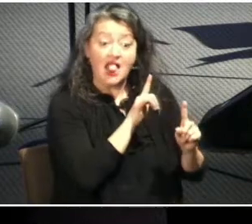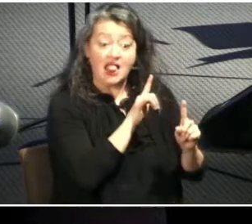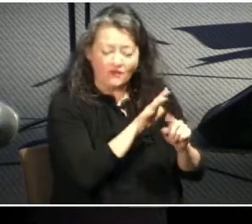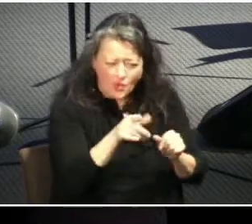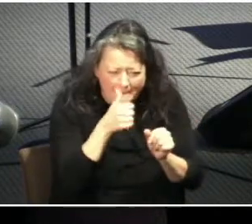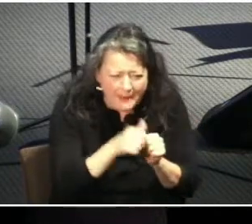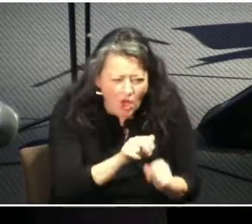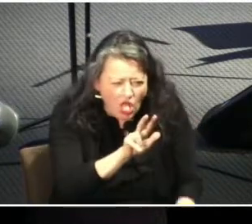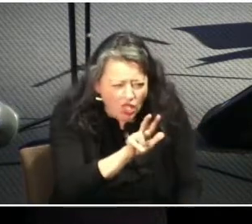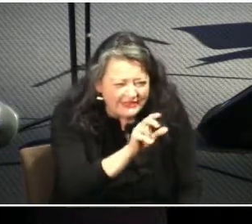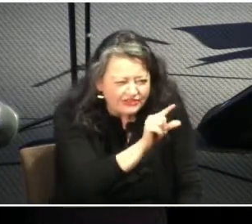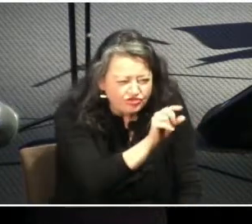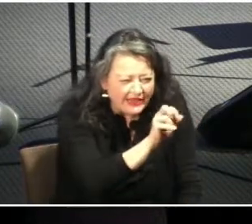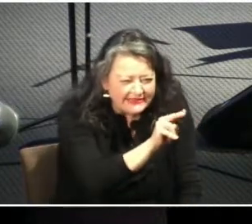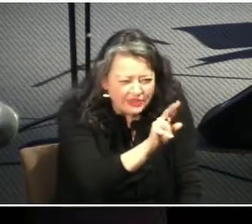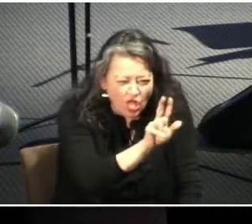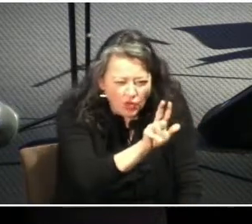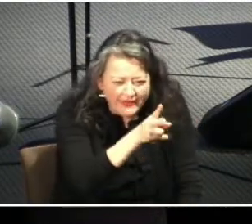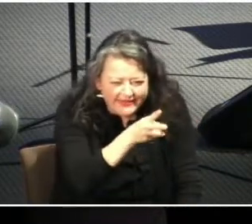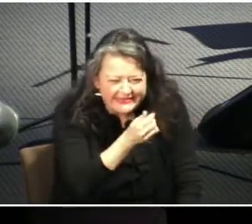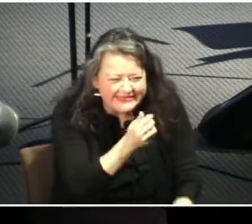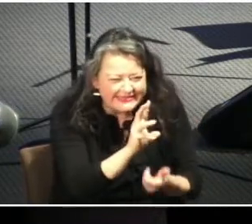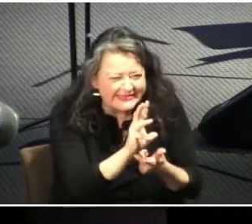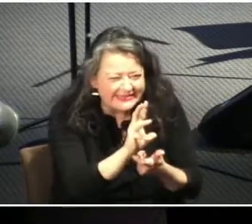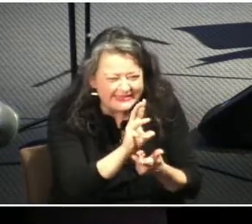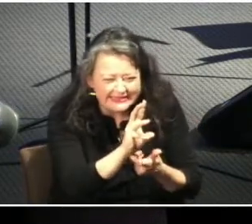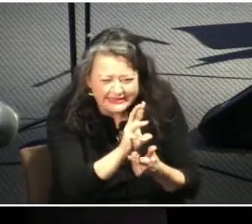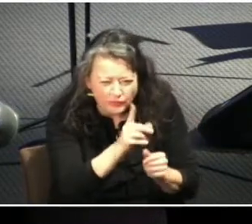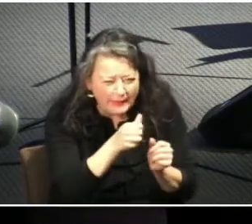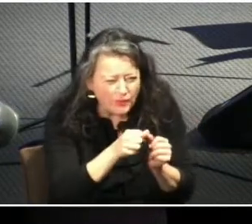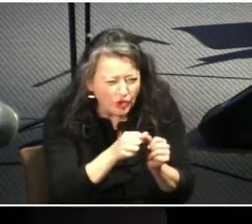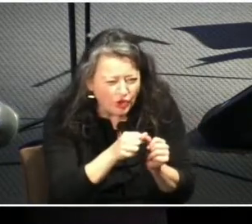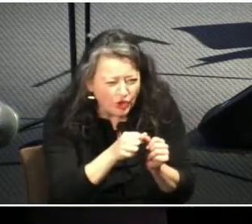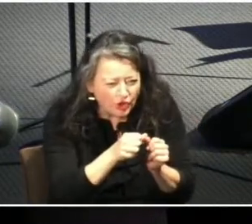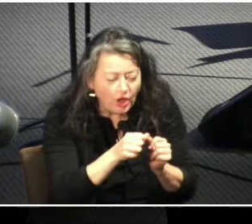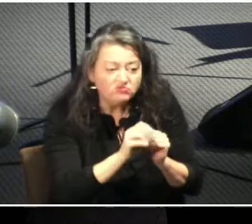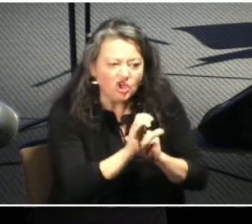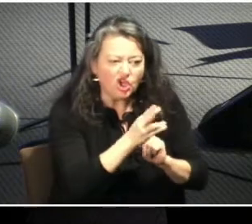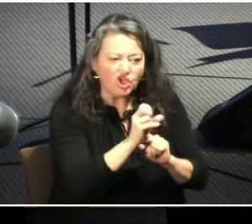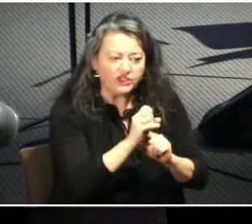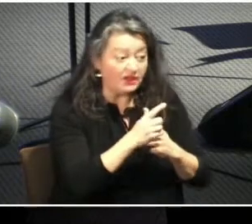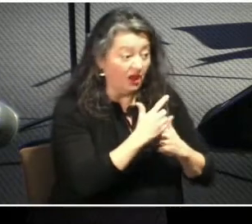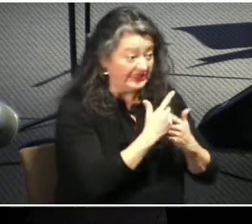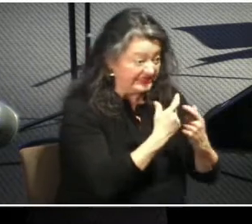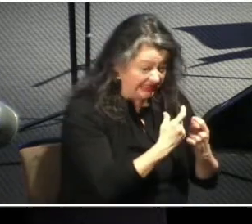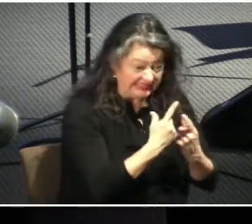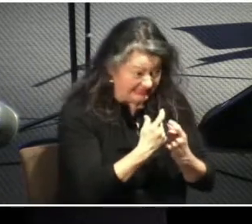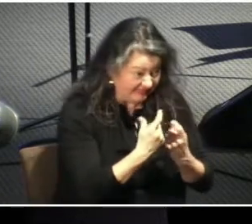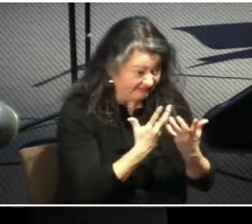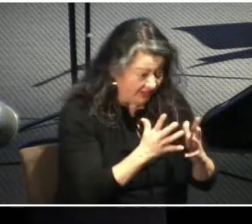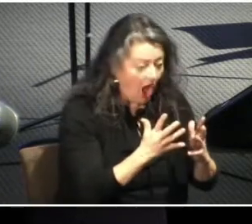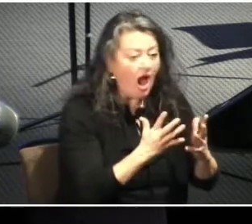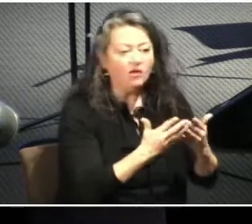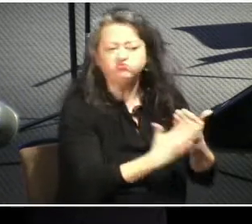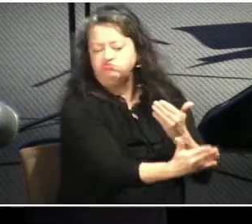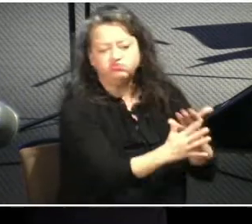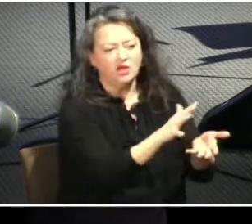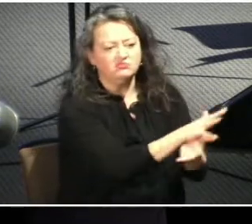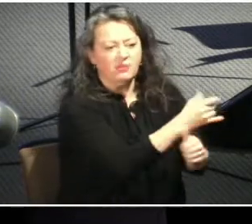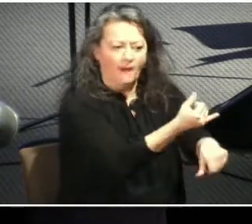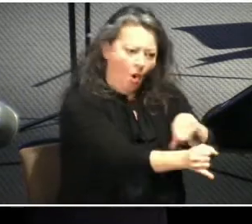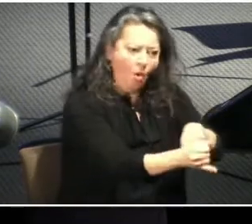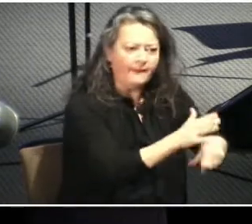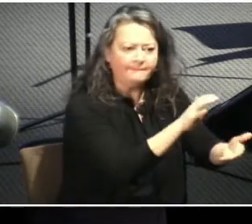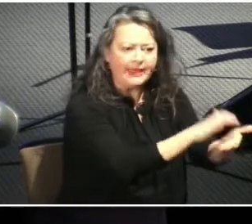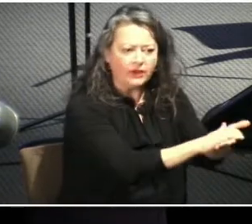Your husband will rule over you. One commentator writes, no other code